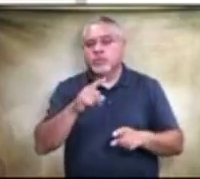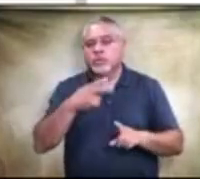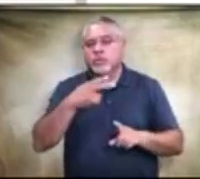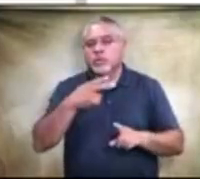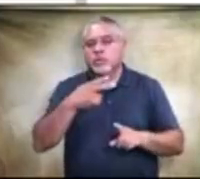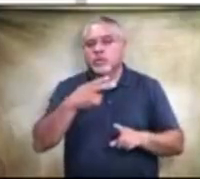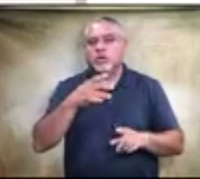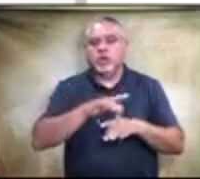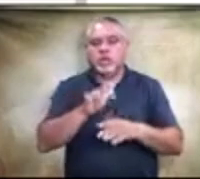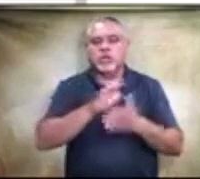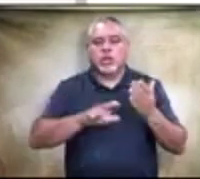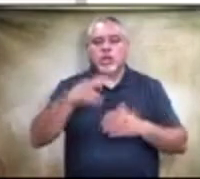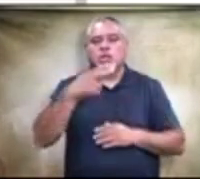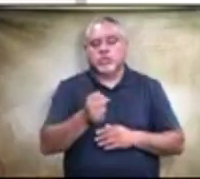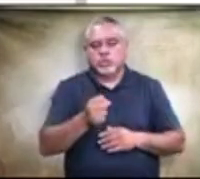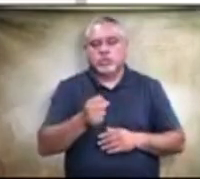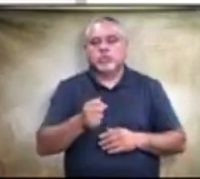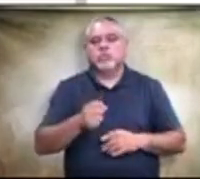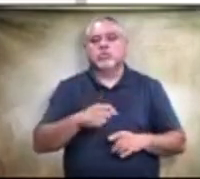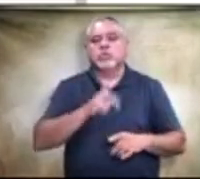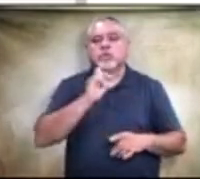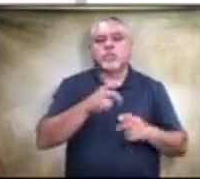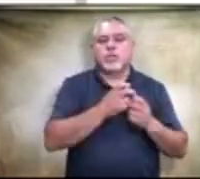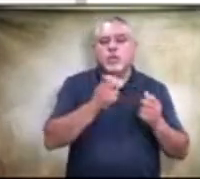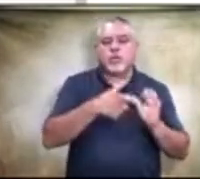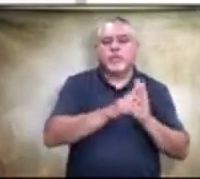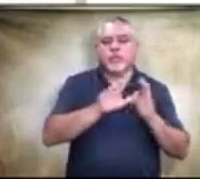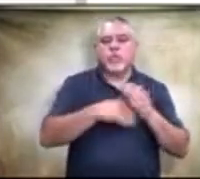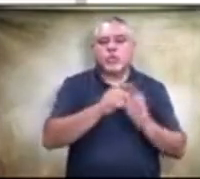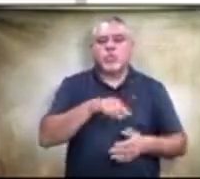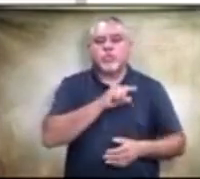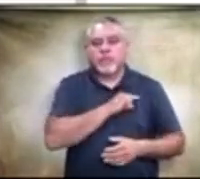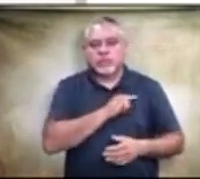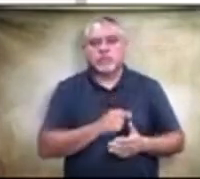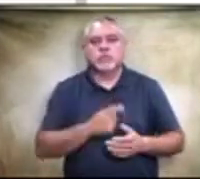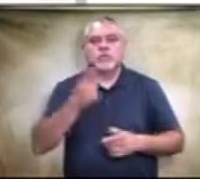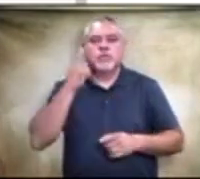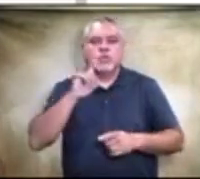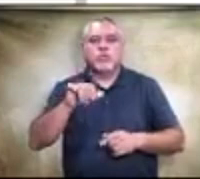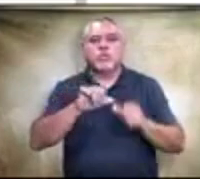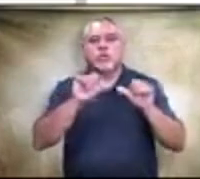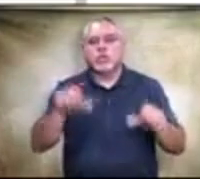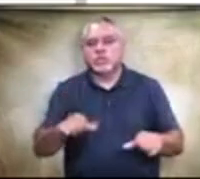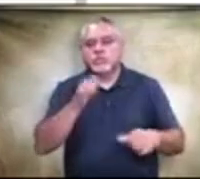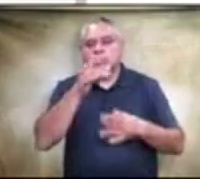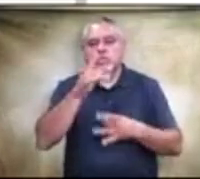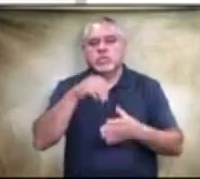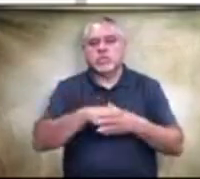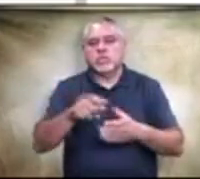Yearwood mentioned the, the panel review, the qualifications, um, for those architects interested in this project.